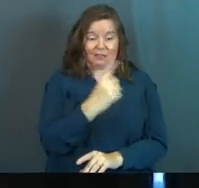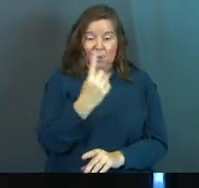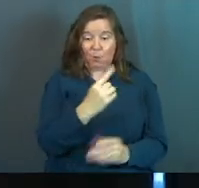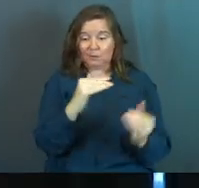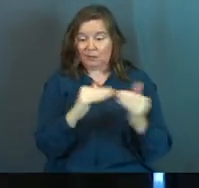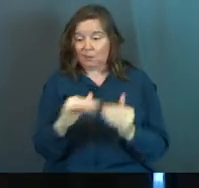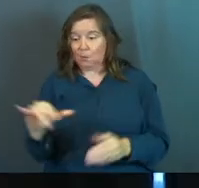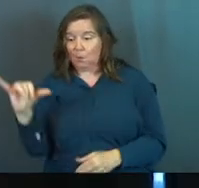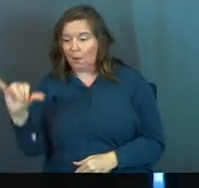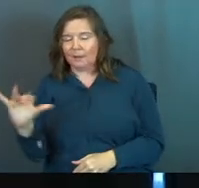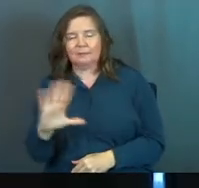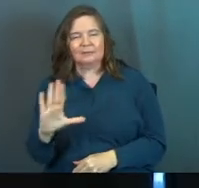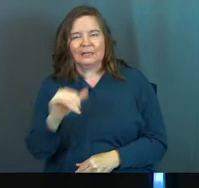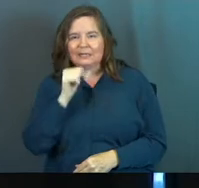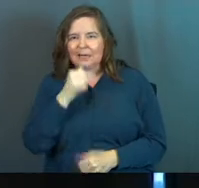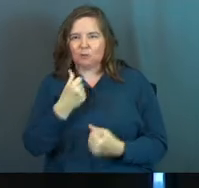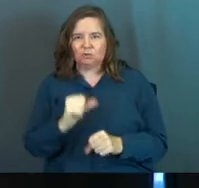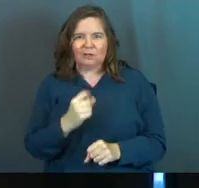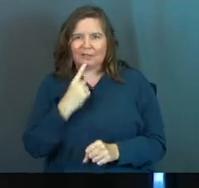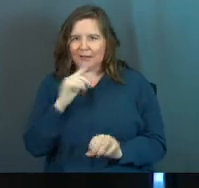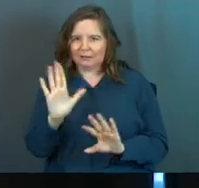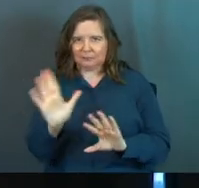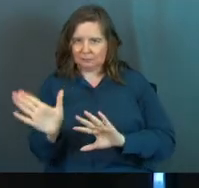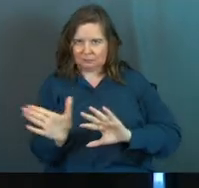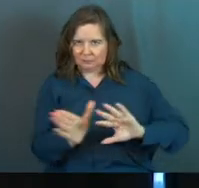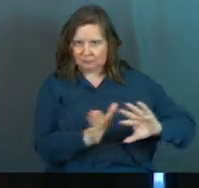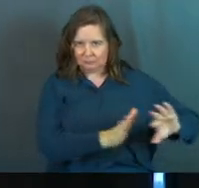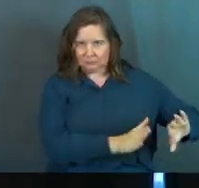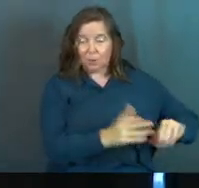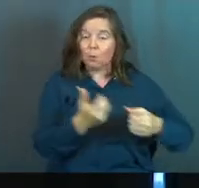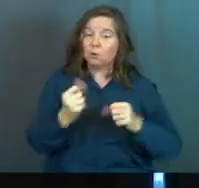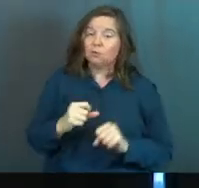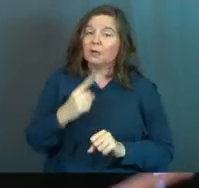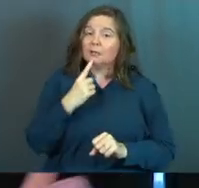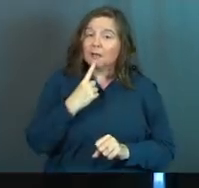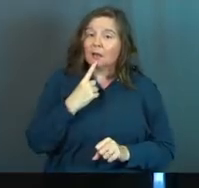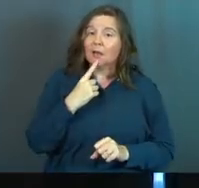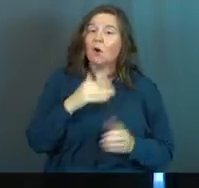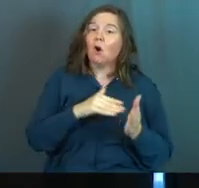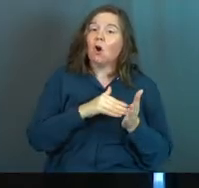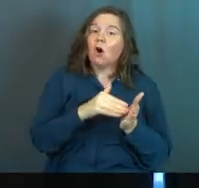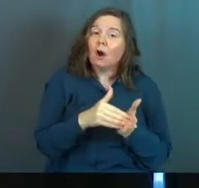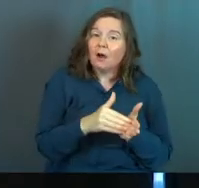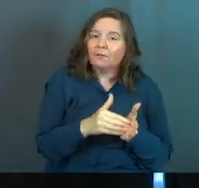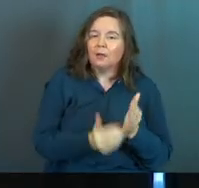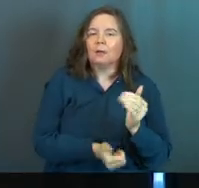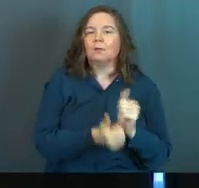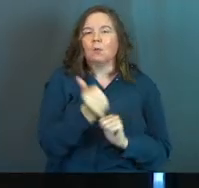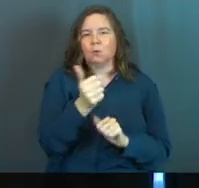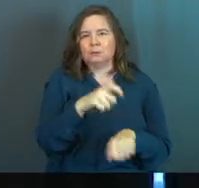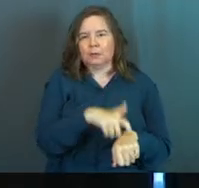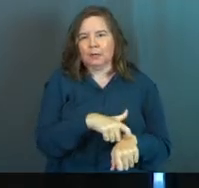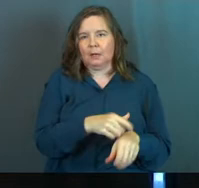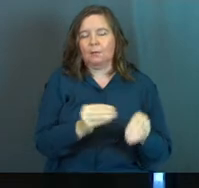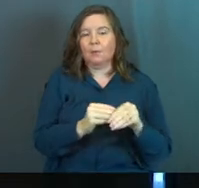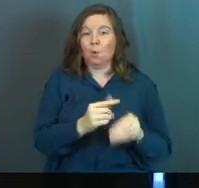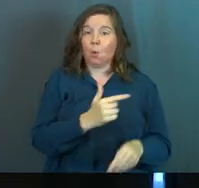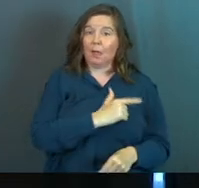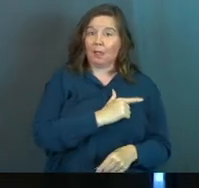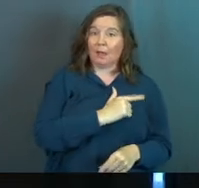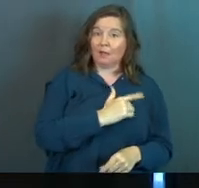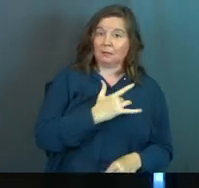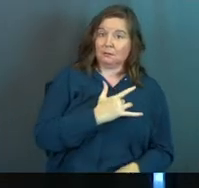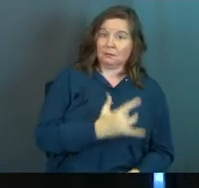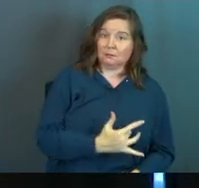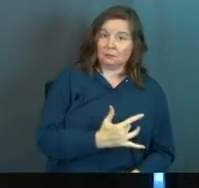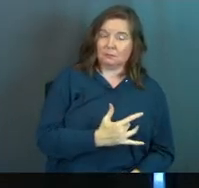always there will be Y. That's not what it's trying to say. What it's trying to say is that often, most of the time, the more lazy you